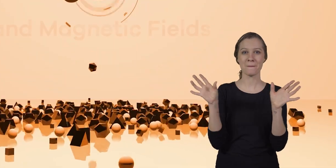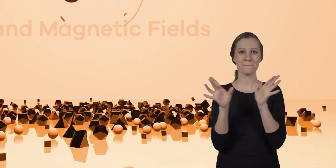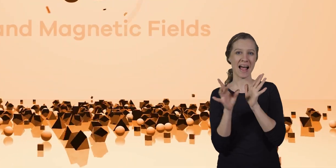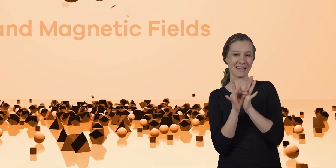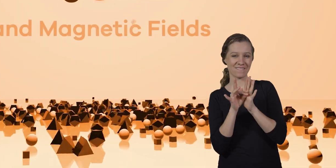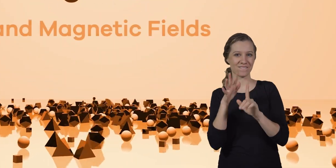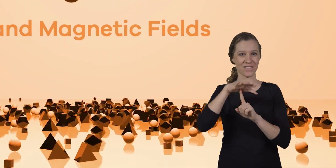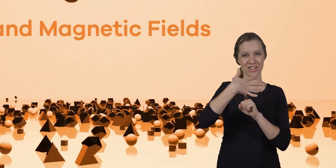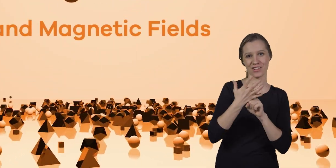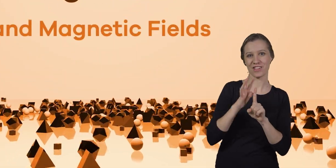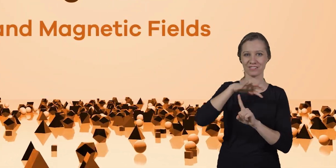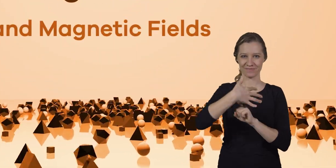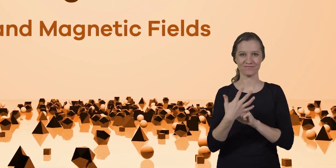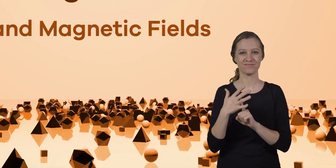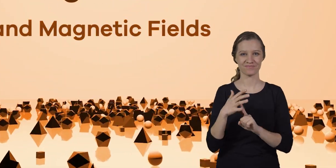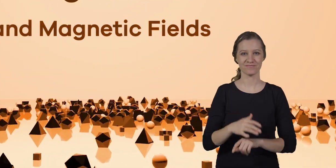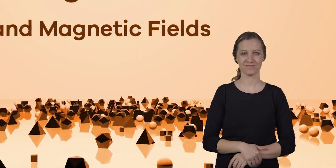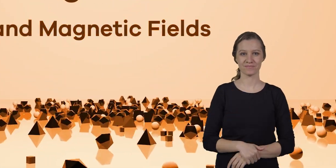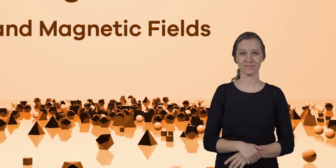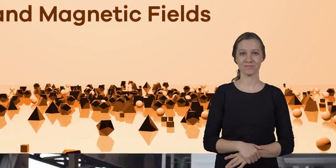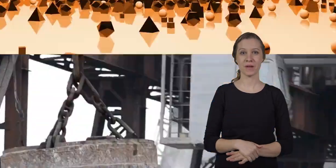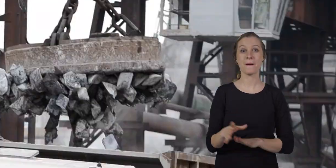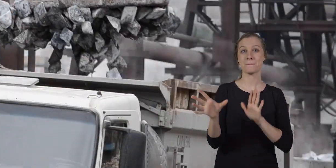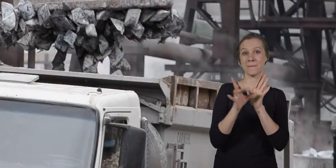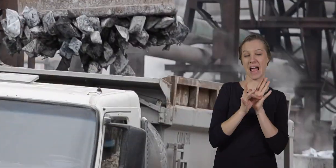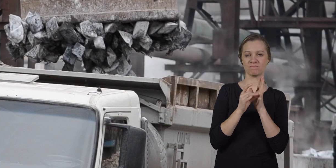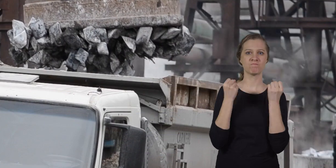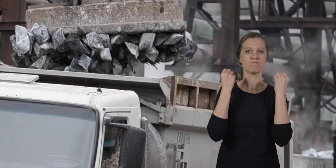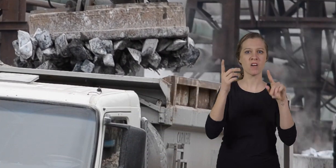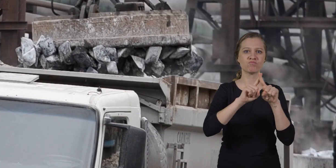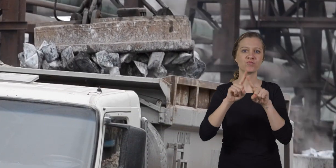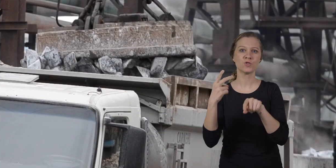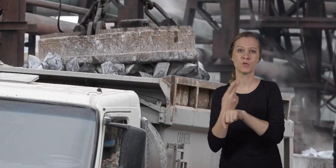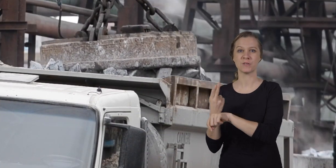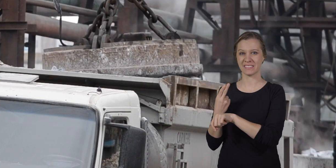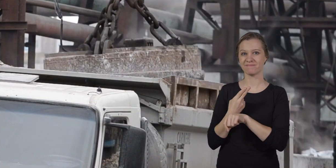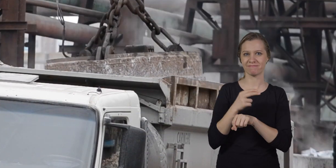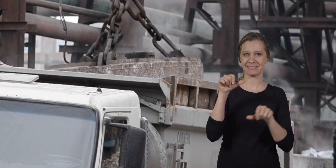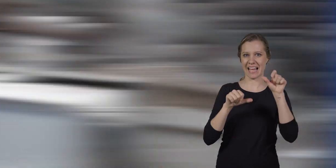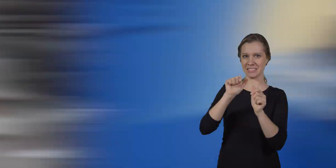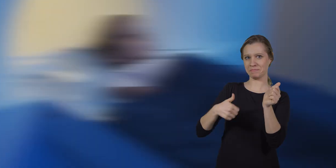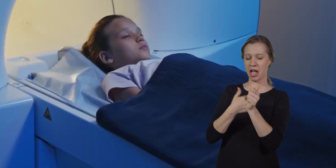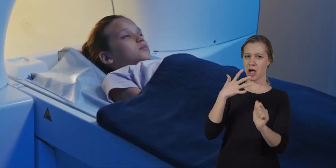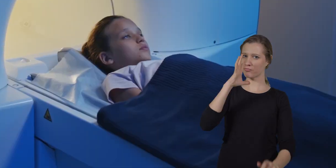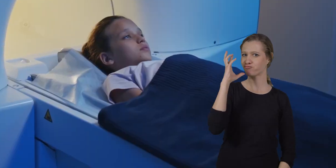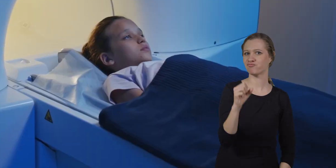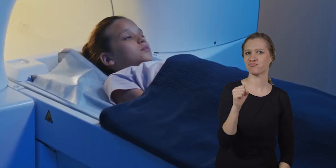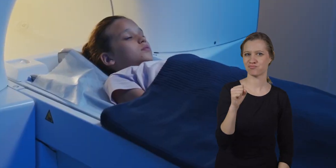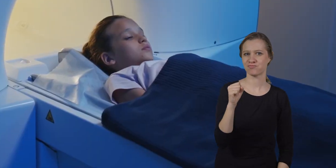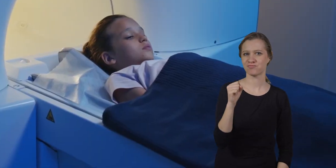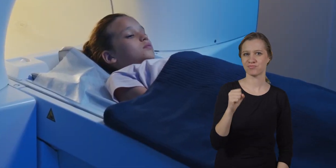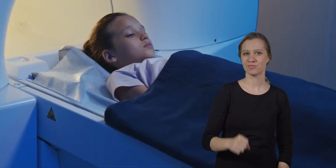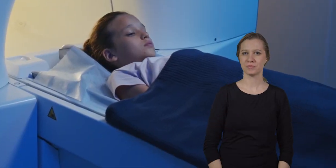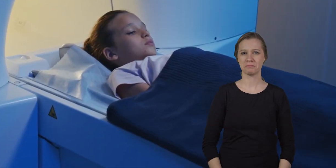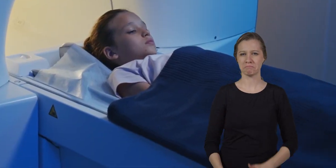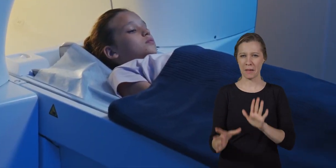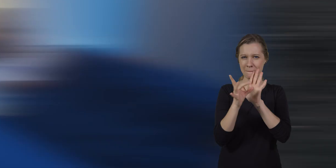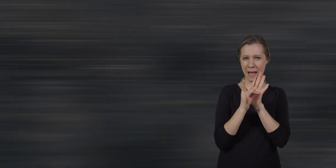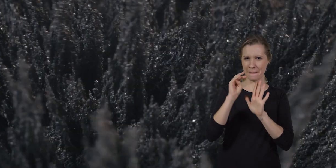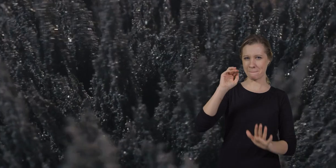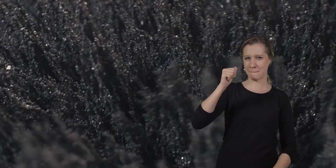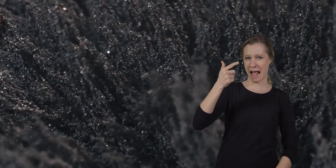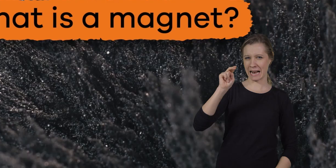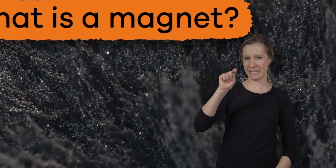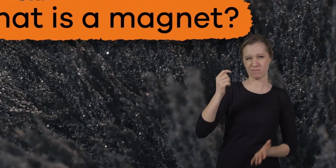magnetism and magnetic fields magnets have many uses and the science behind them is pretty fascinating